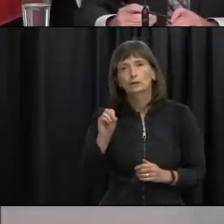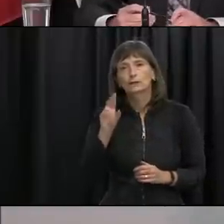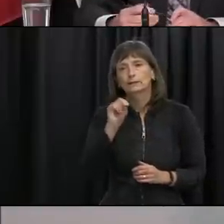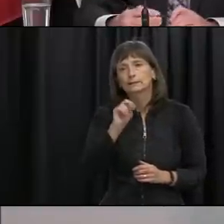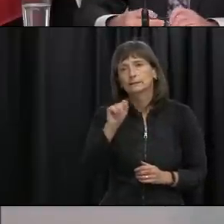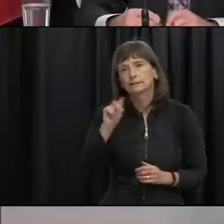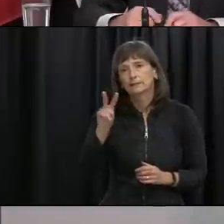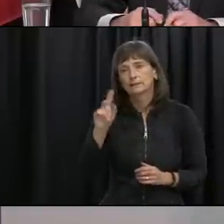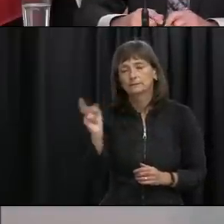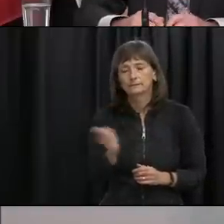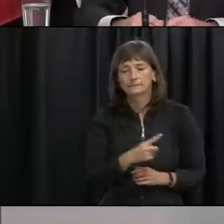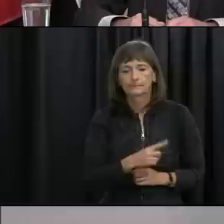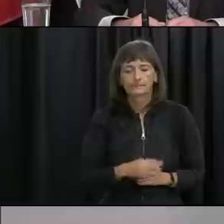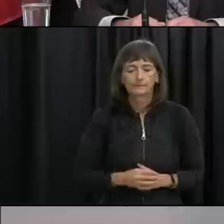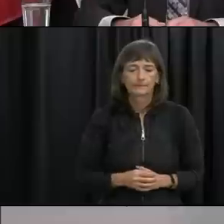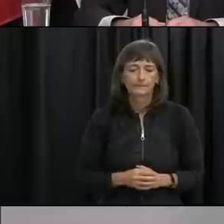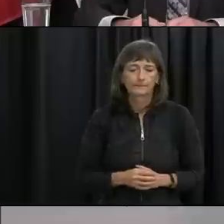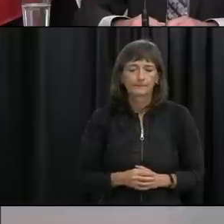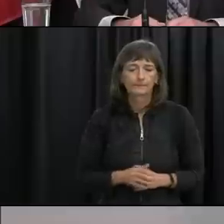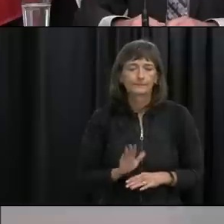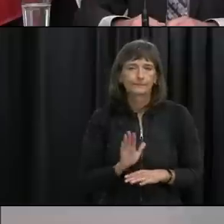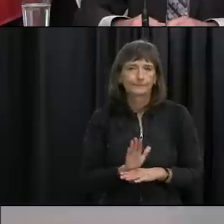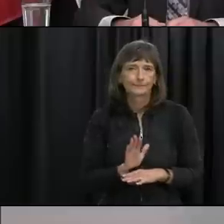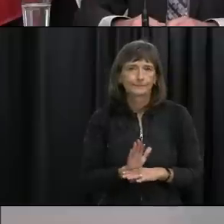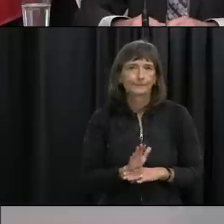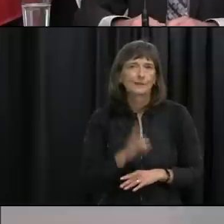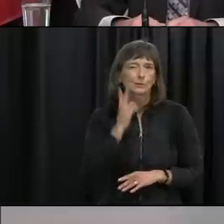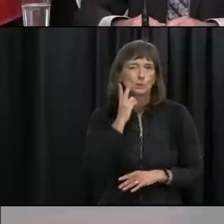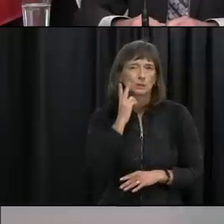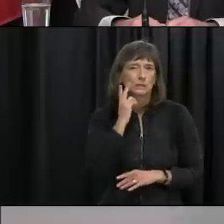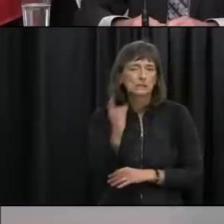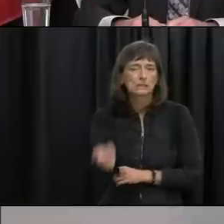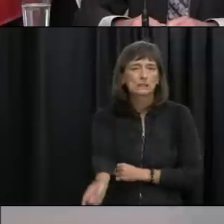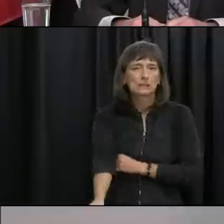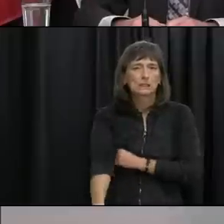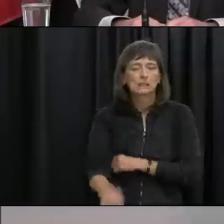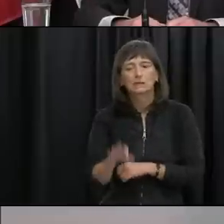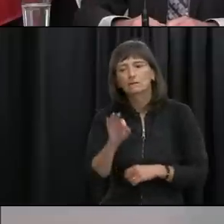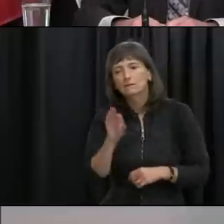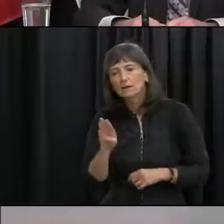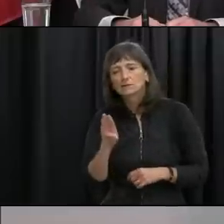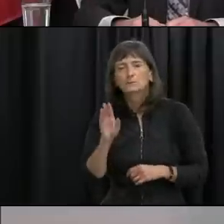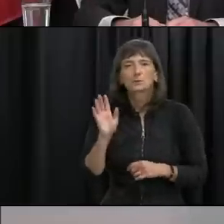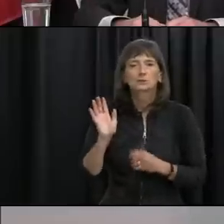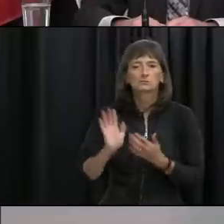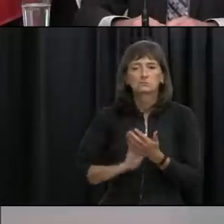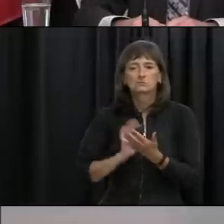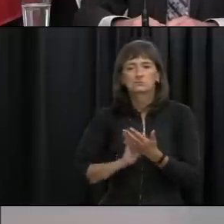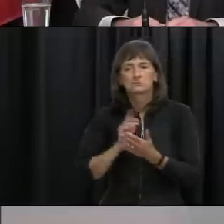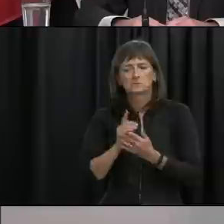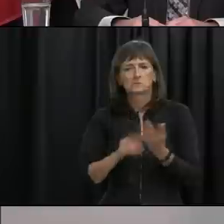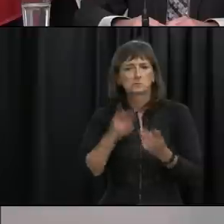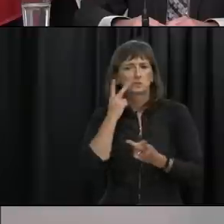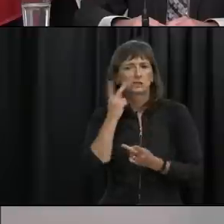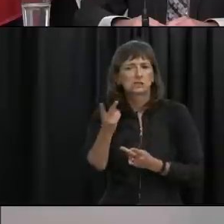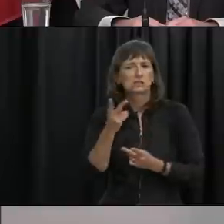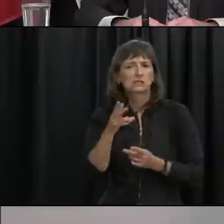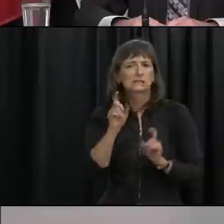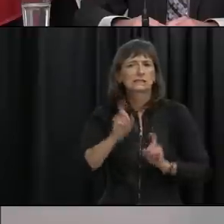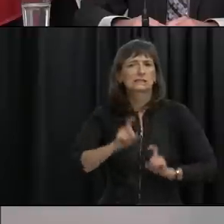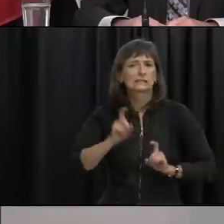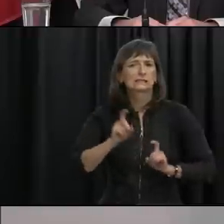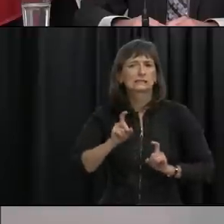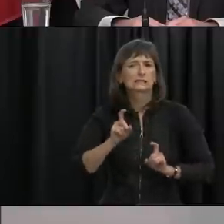good afternoon we're seeing on social media some really significant lineups for testing in the uh